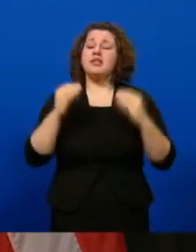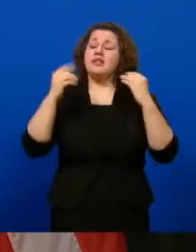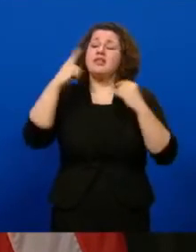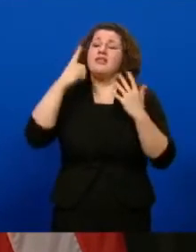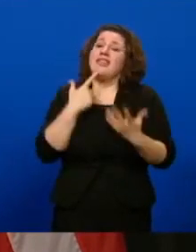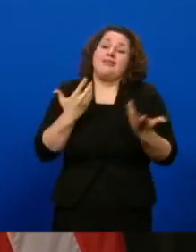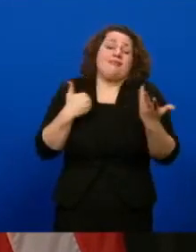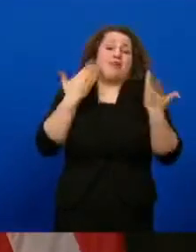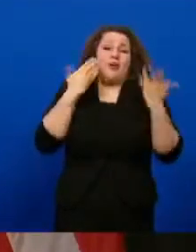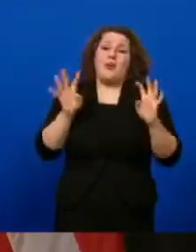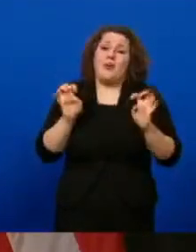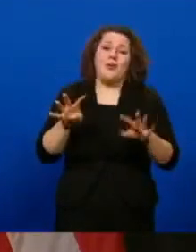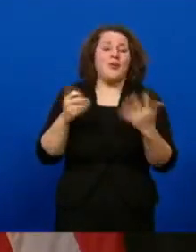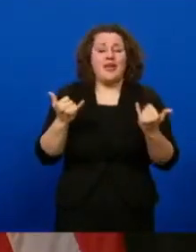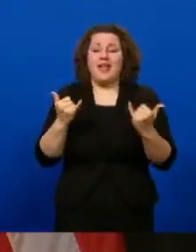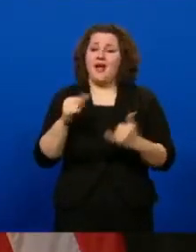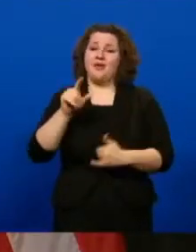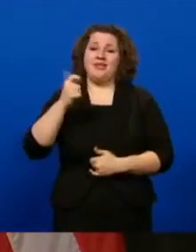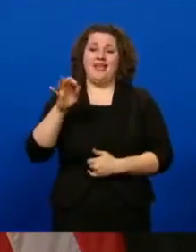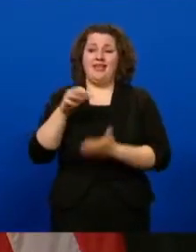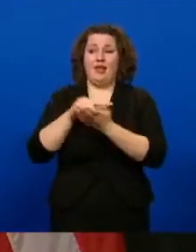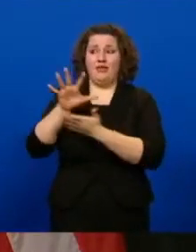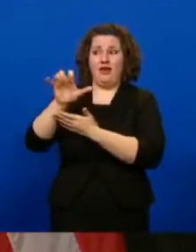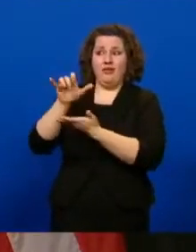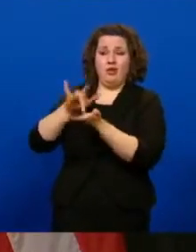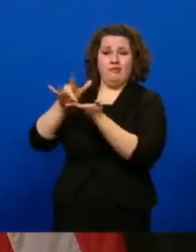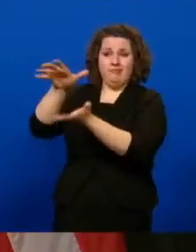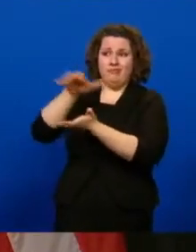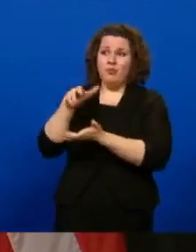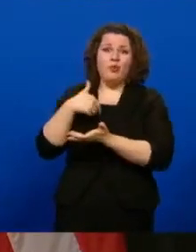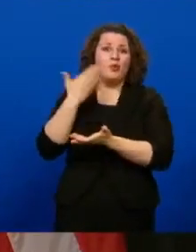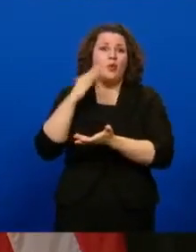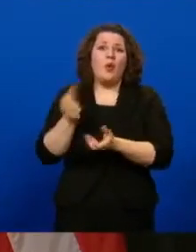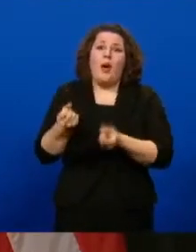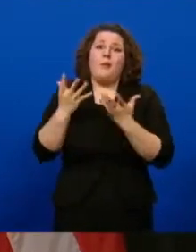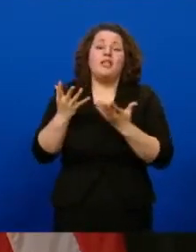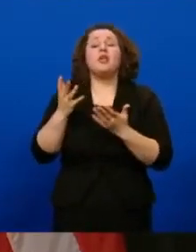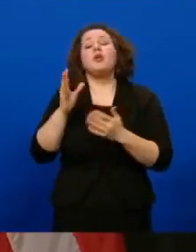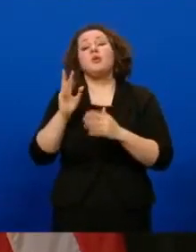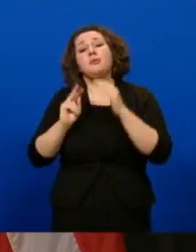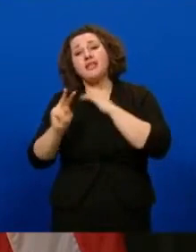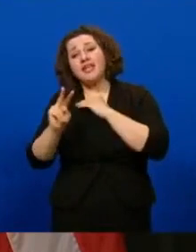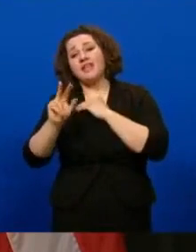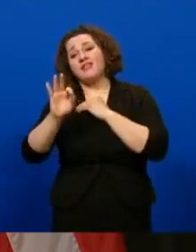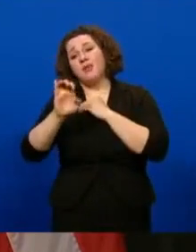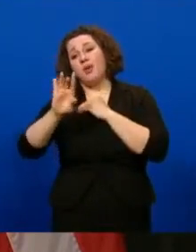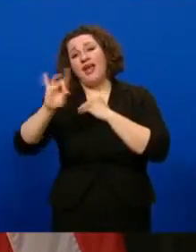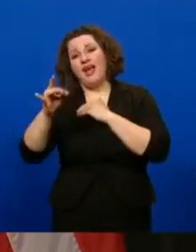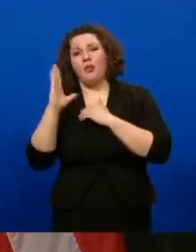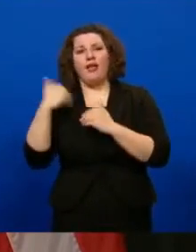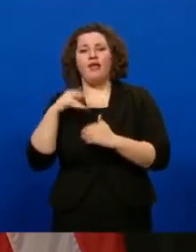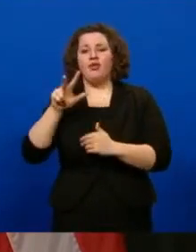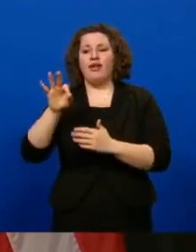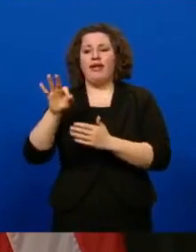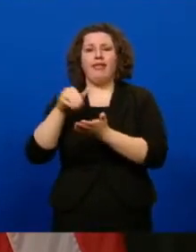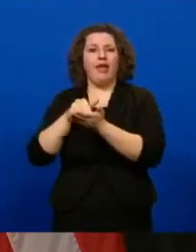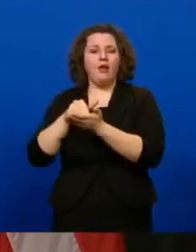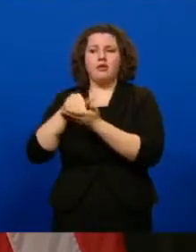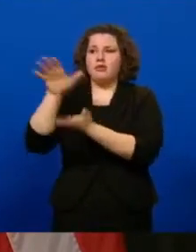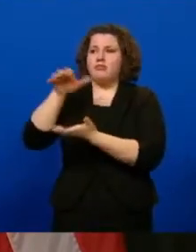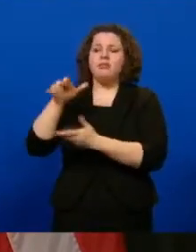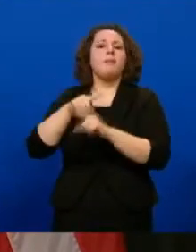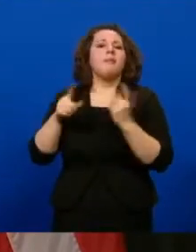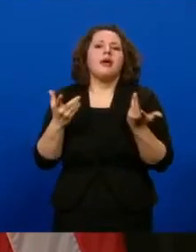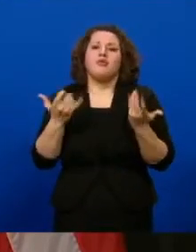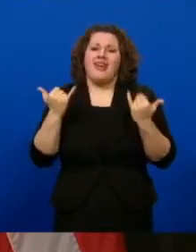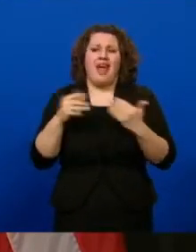subject to change. Right now it's 19,500. We're anticipating 39,000 by February 8th. But all of that is just so fluid